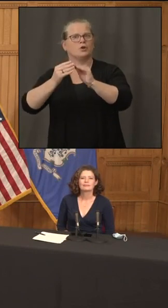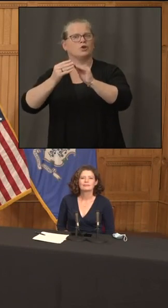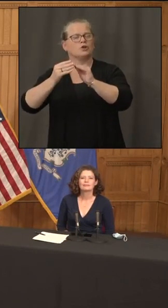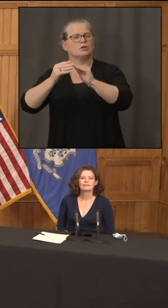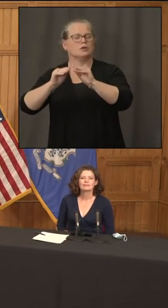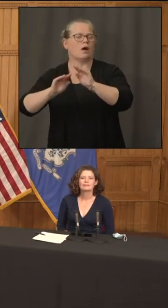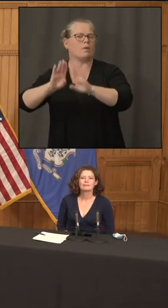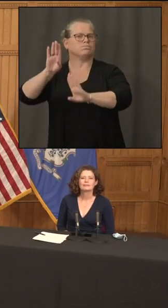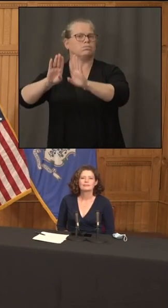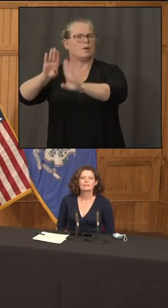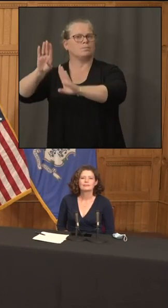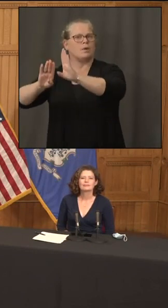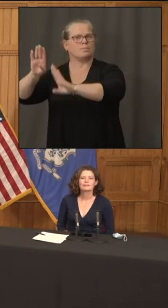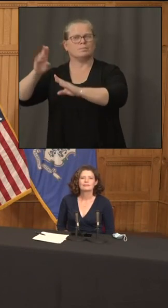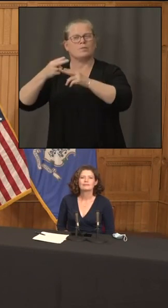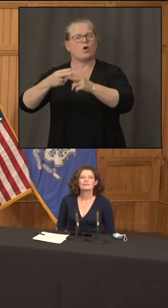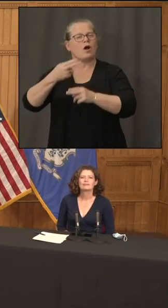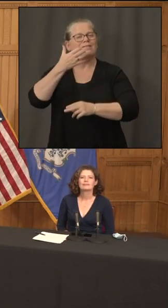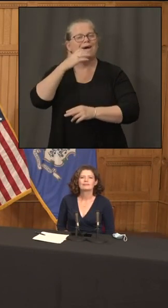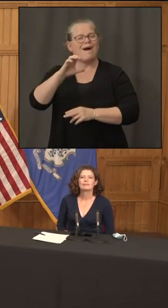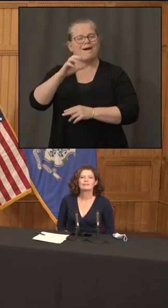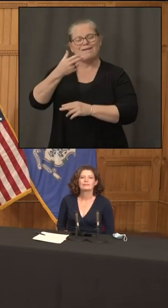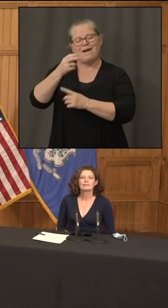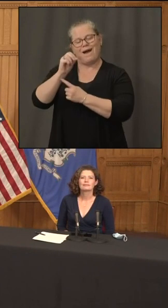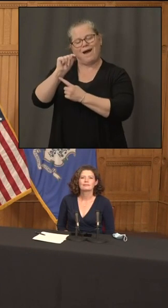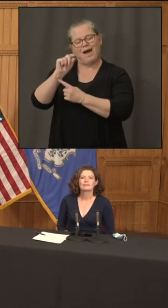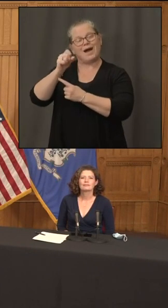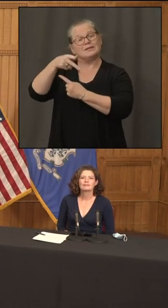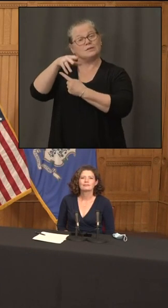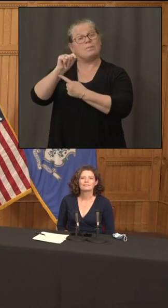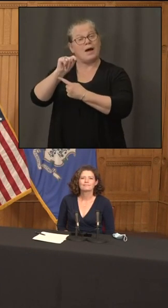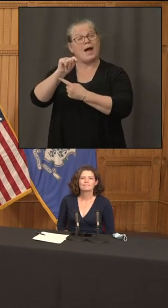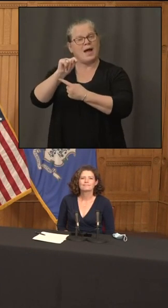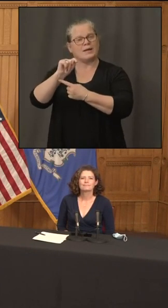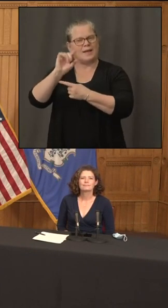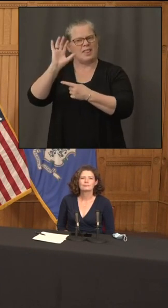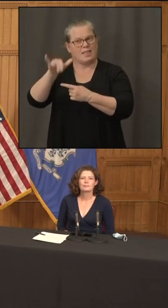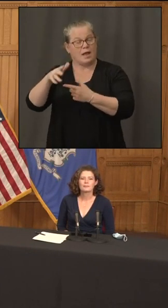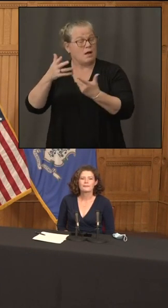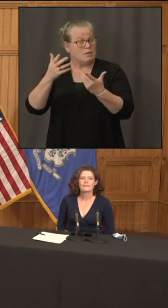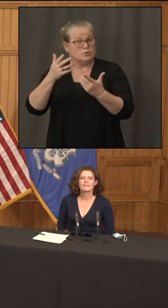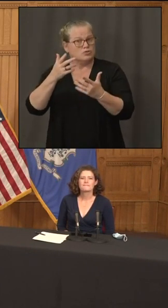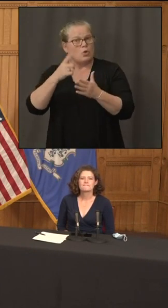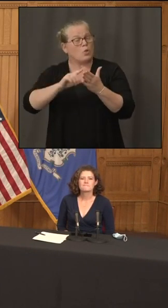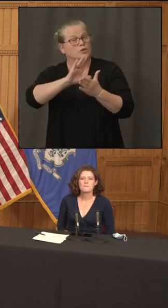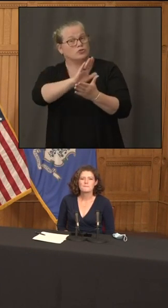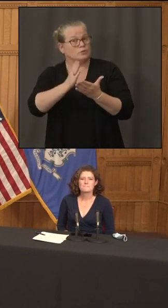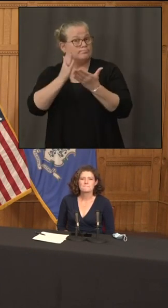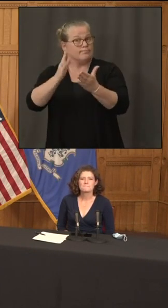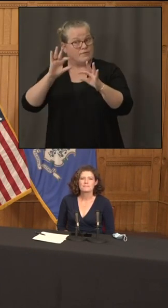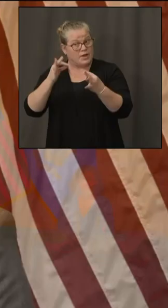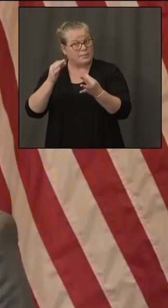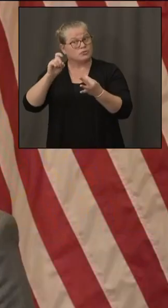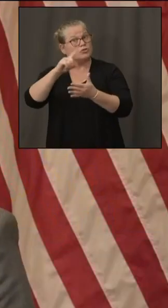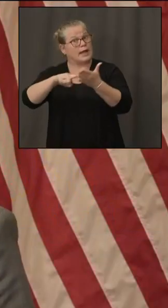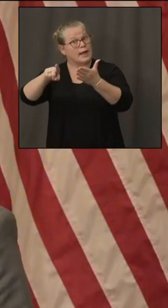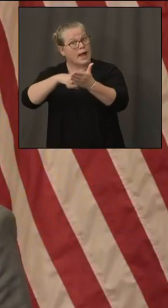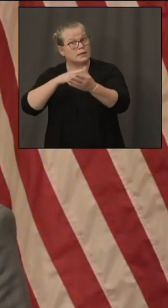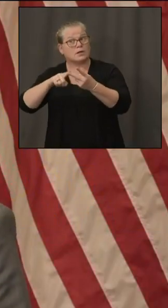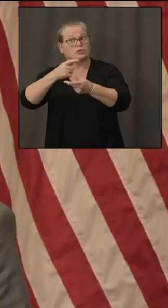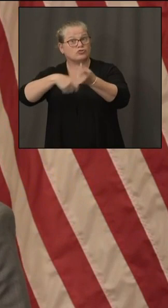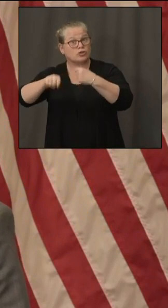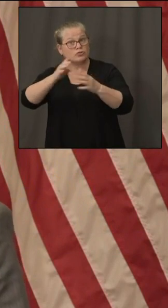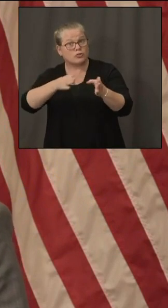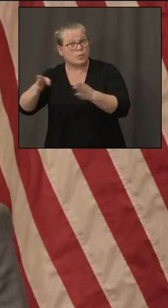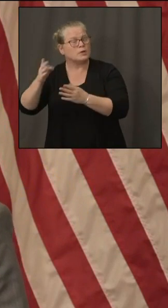you recommending to these families who are trying to decide whether to cancel vacations or change plans sure so